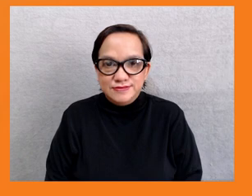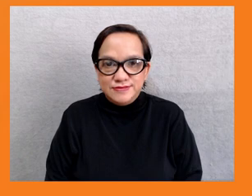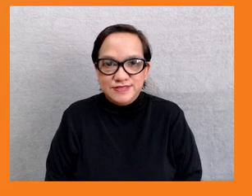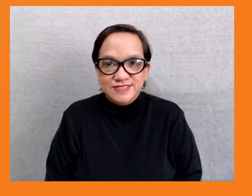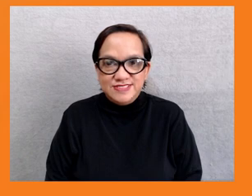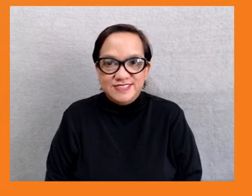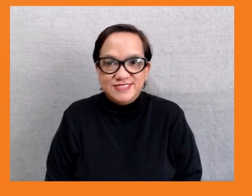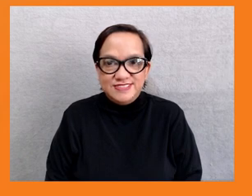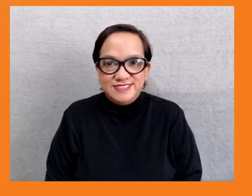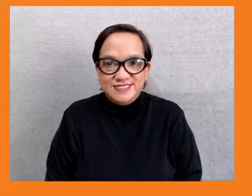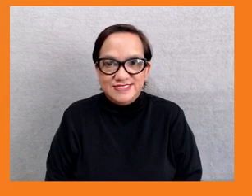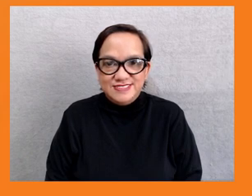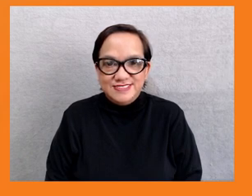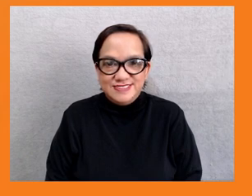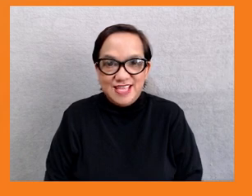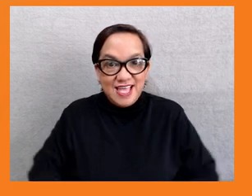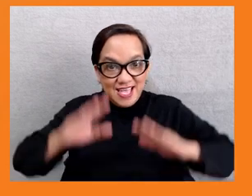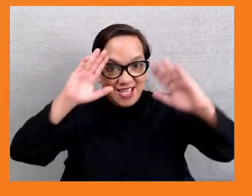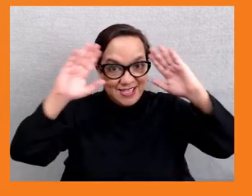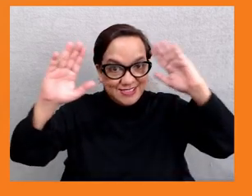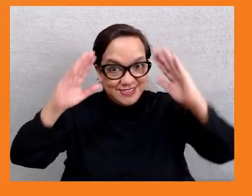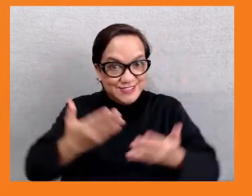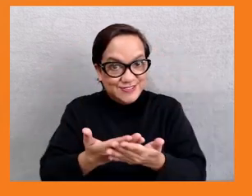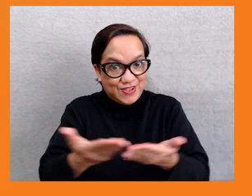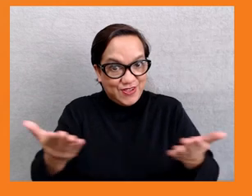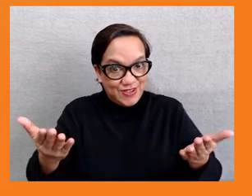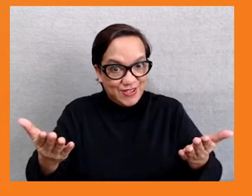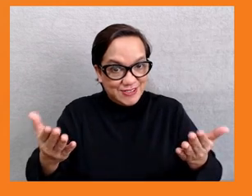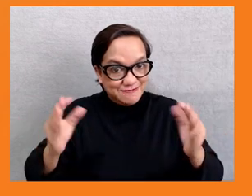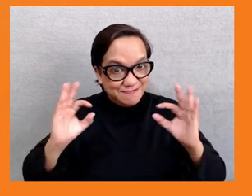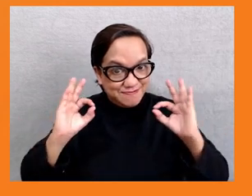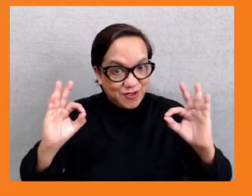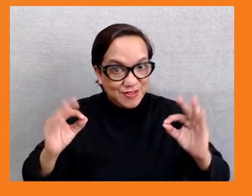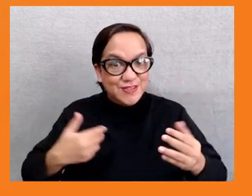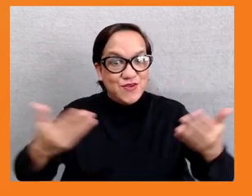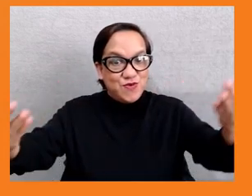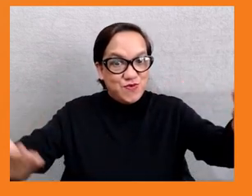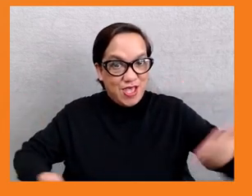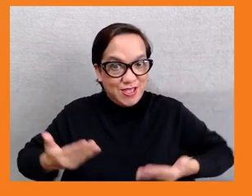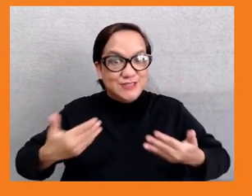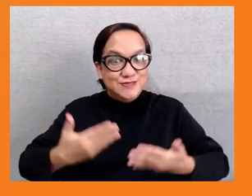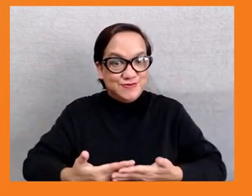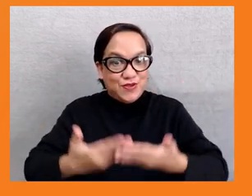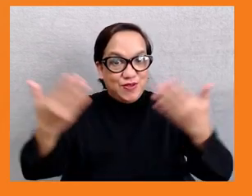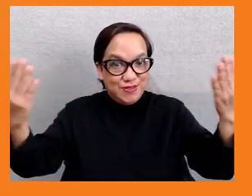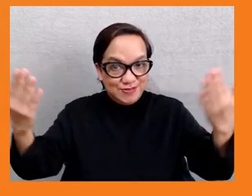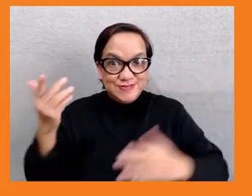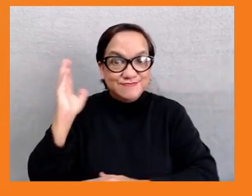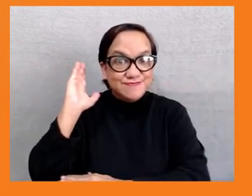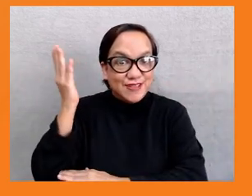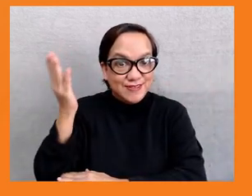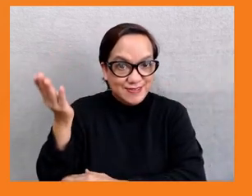Hello, everyone. Welcome to the opening session of the Asian Development Bank Civil Society Program